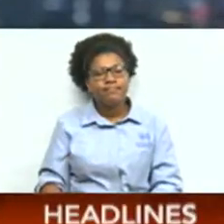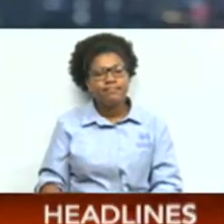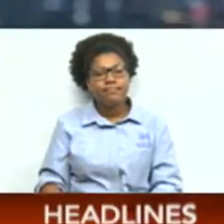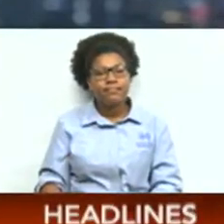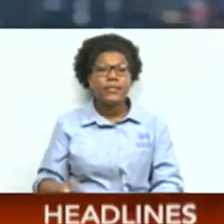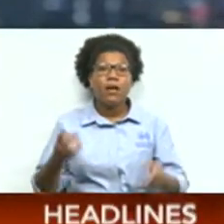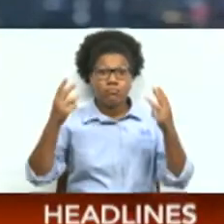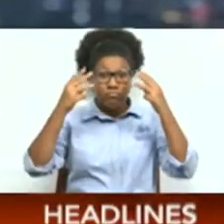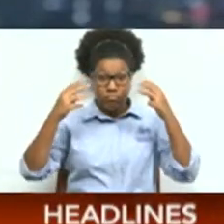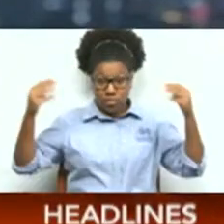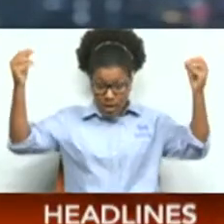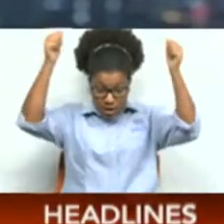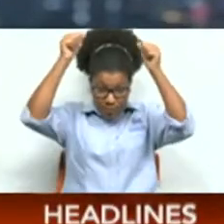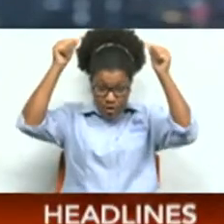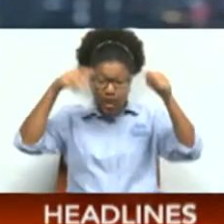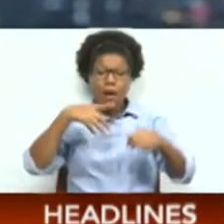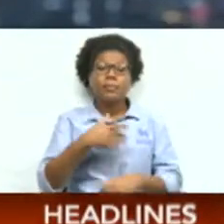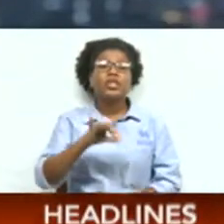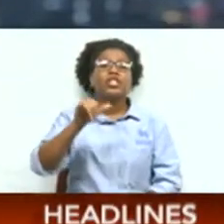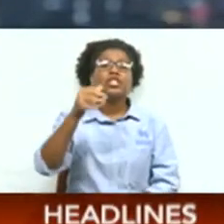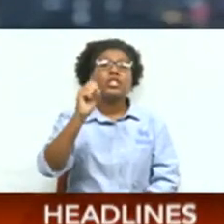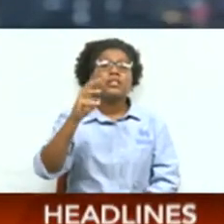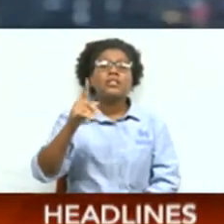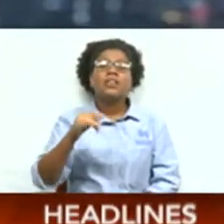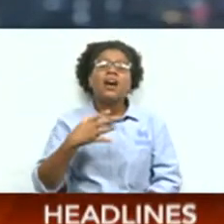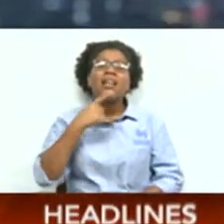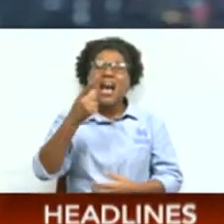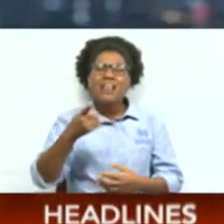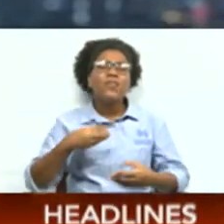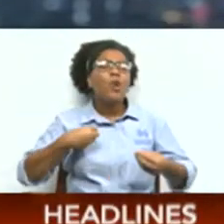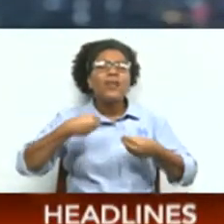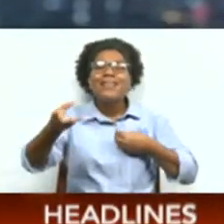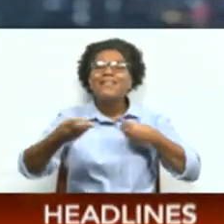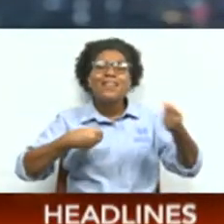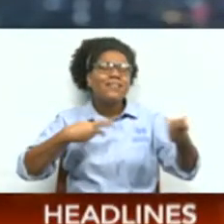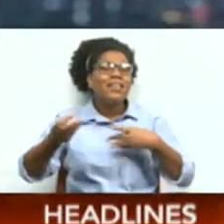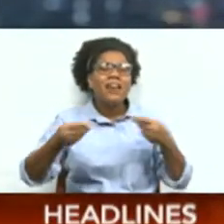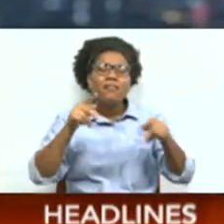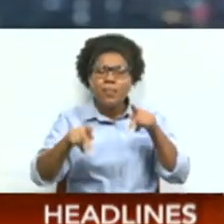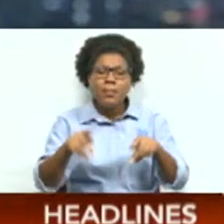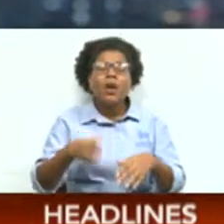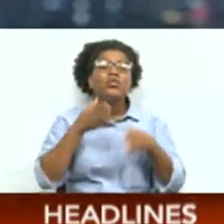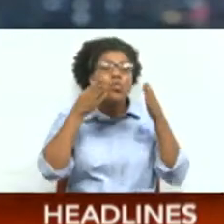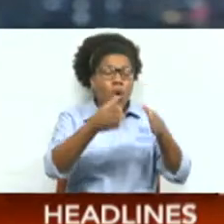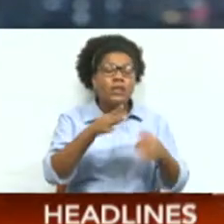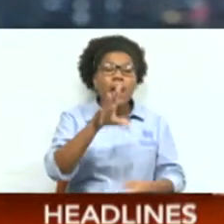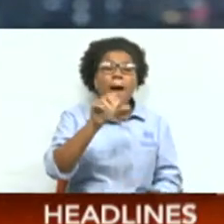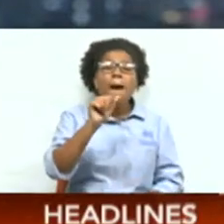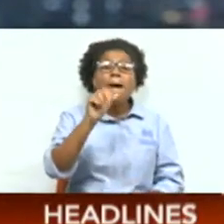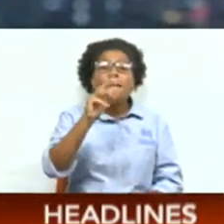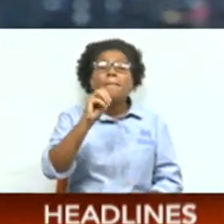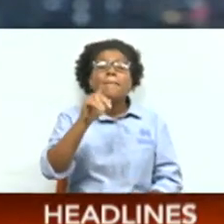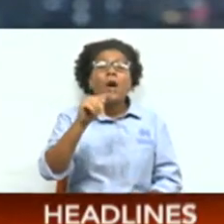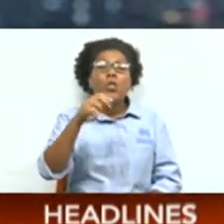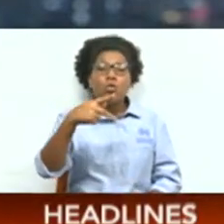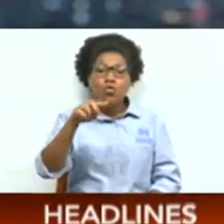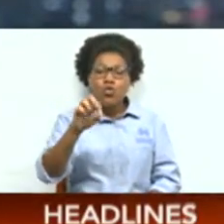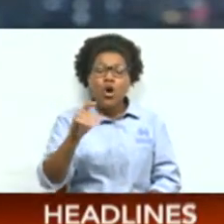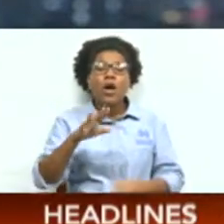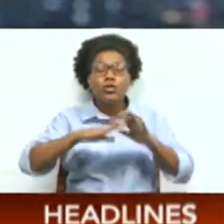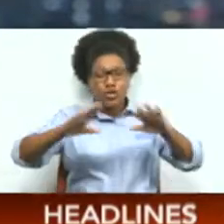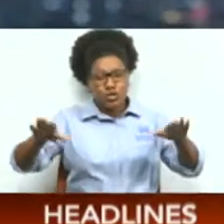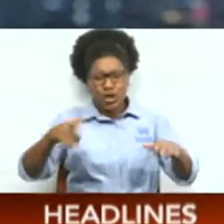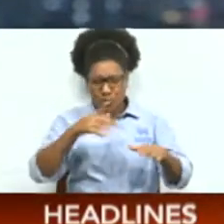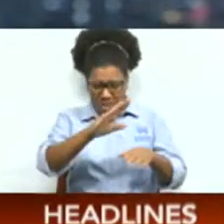Archbishop Jason Gordon has called for a more generous nation towards the mature children who have become the center of attention since